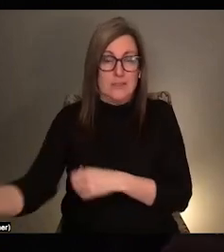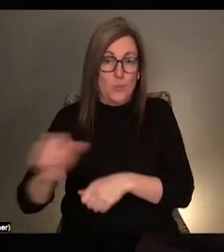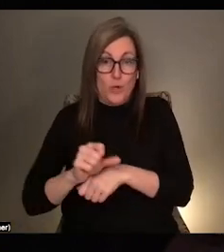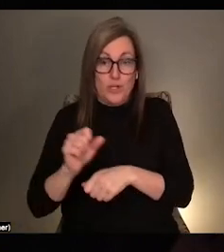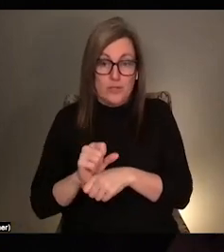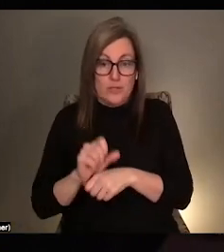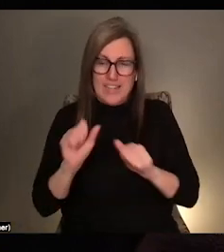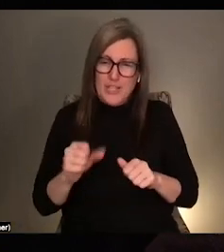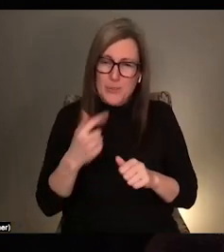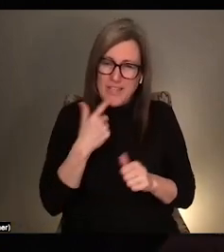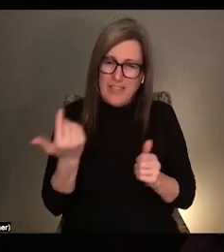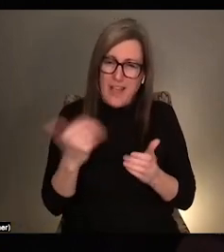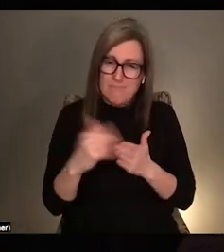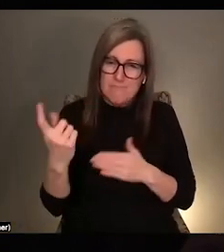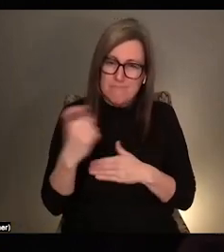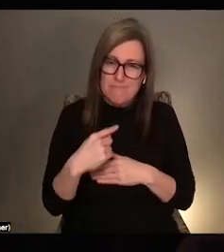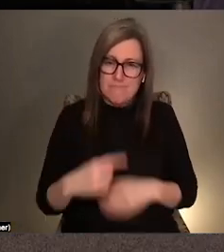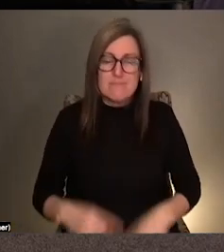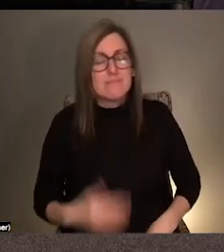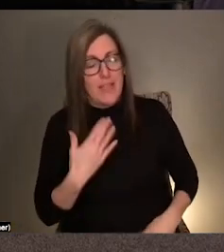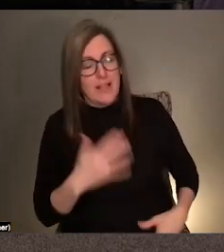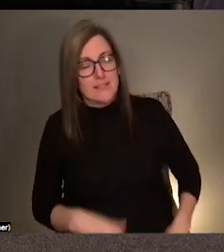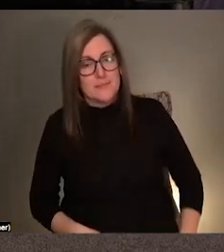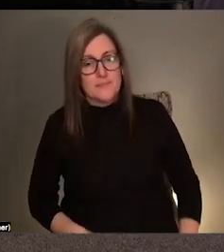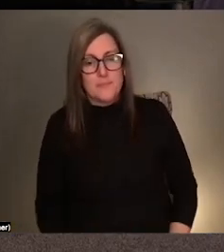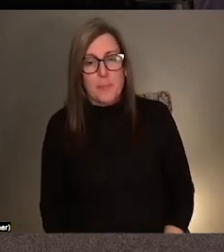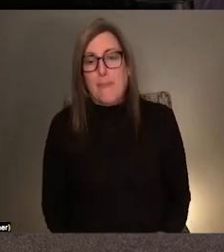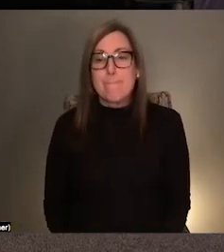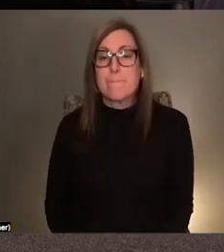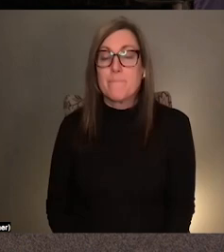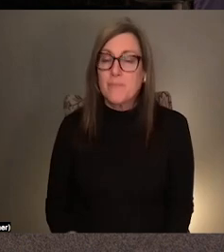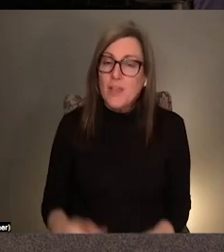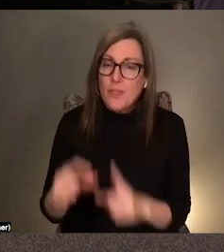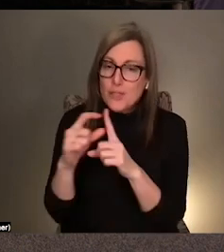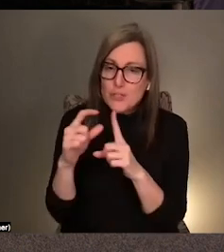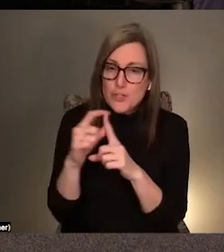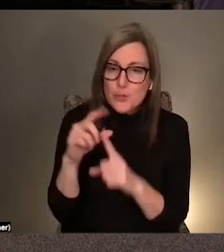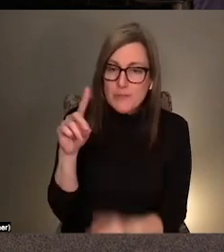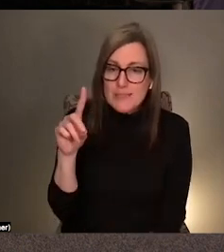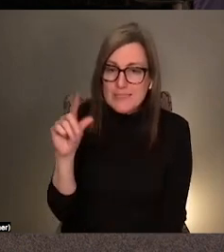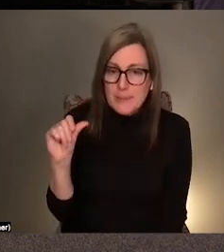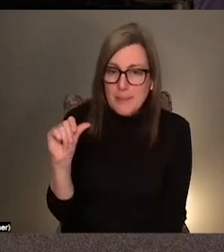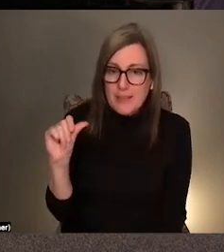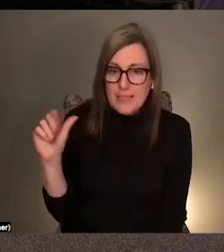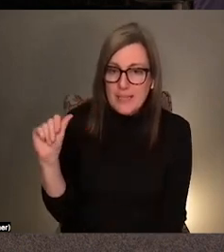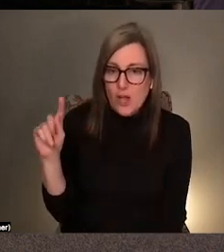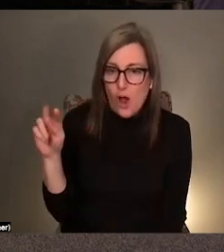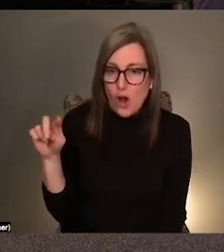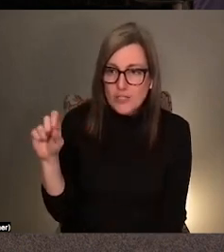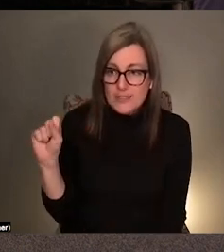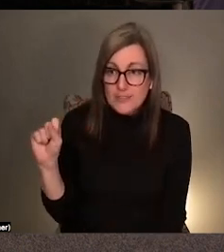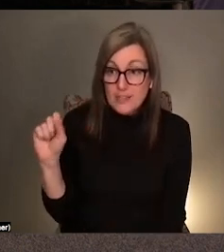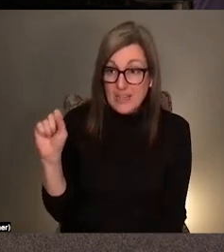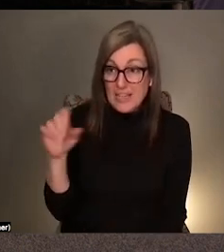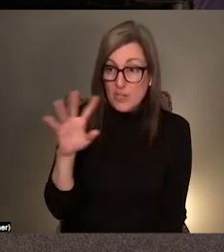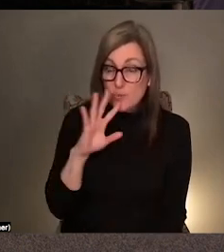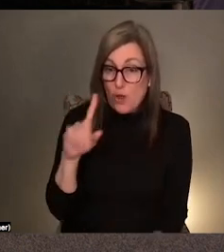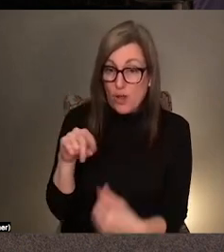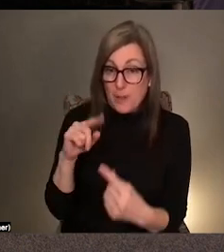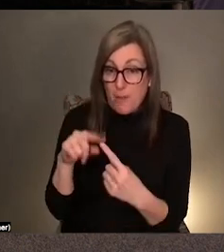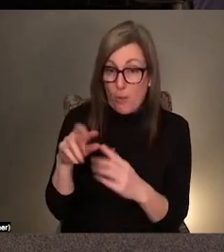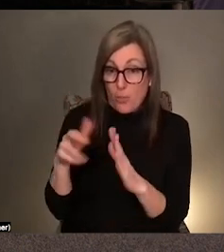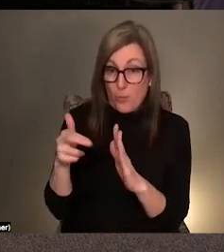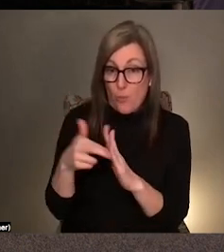Can you repeat the question? Sure. Um, you used term disability arts earlier. I wonder if you could talk about the role of access